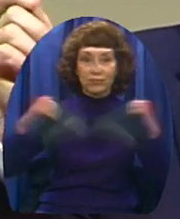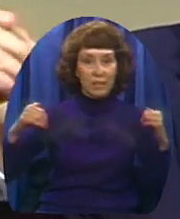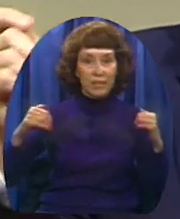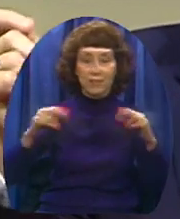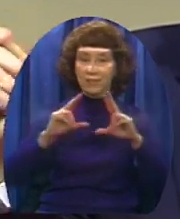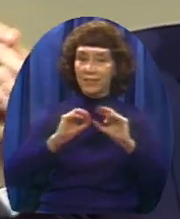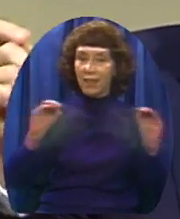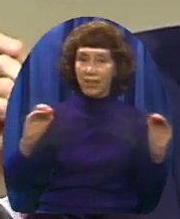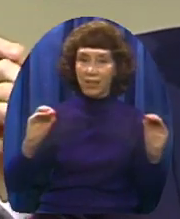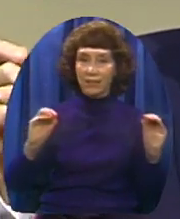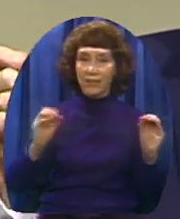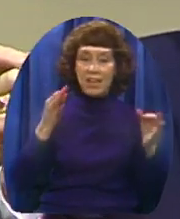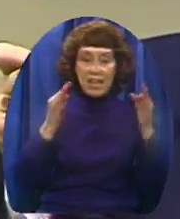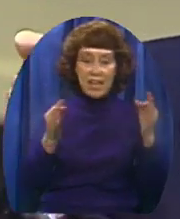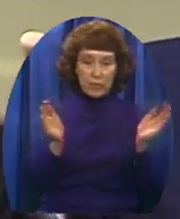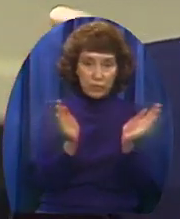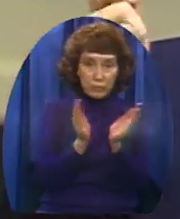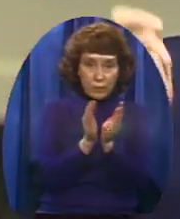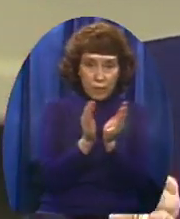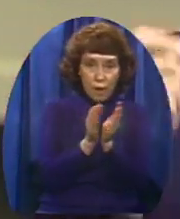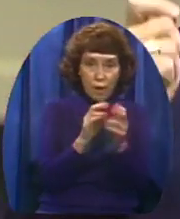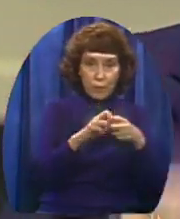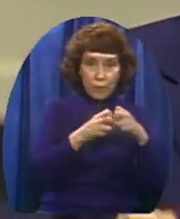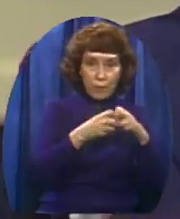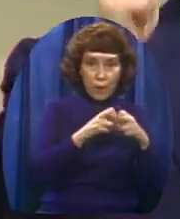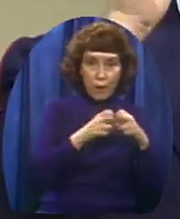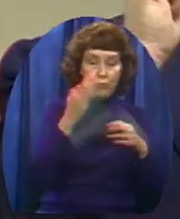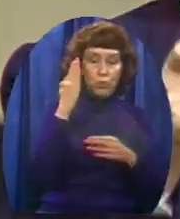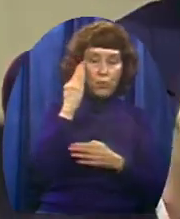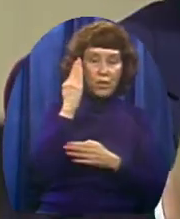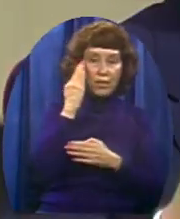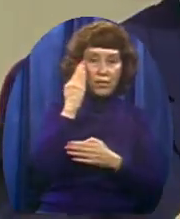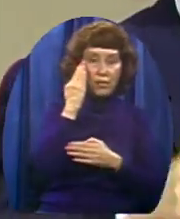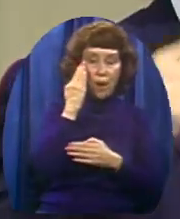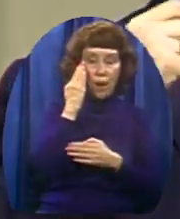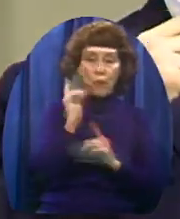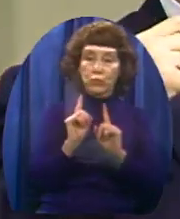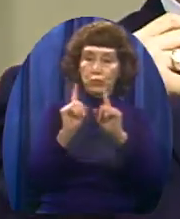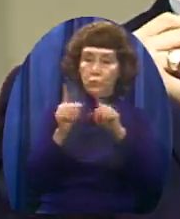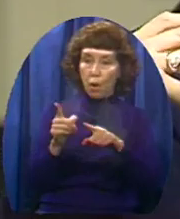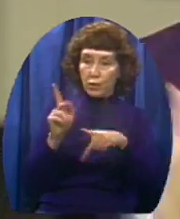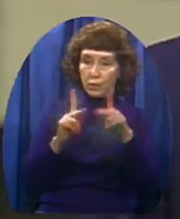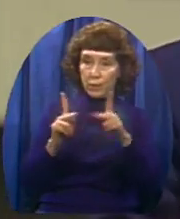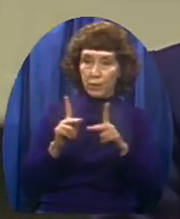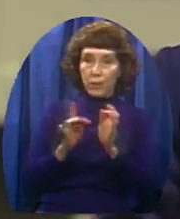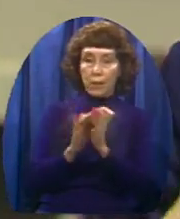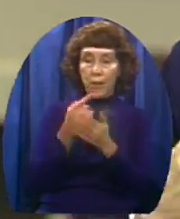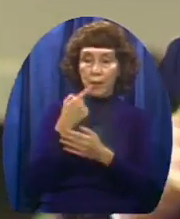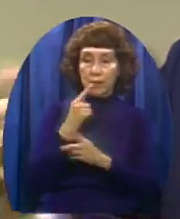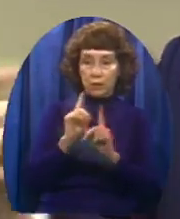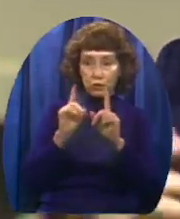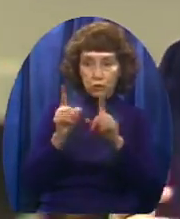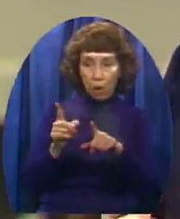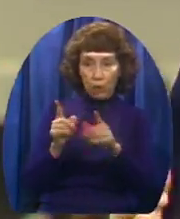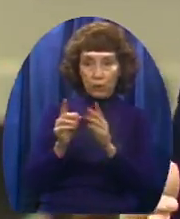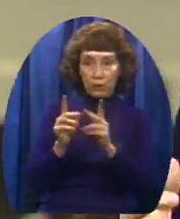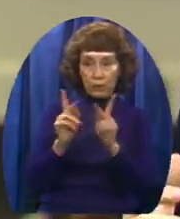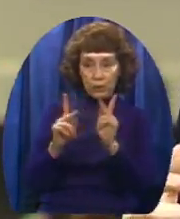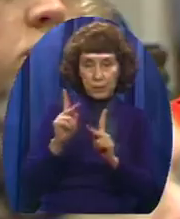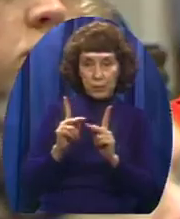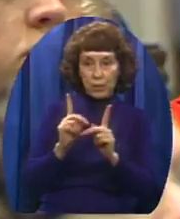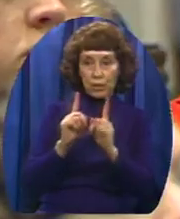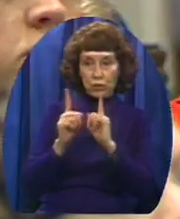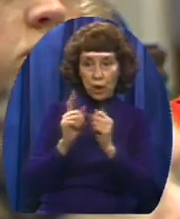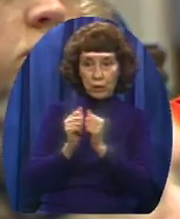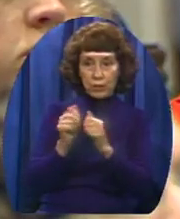When the little problem is beginning to develop And we know the scriptural principles of going to people And praying with people And working out problems